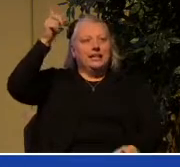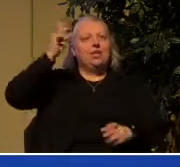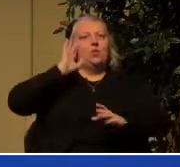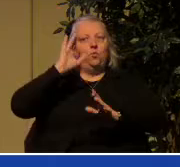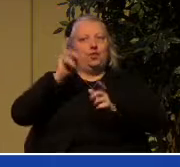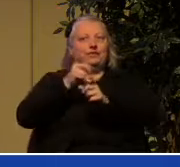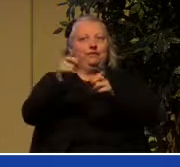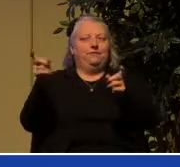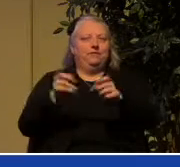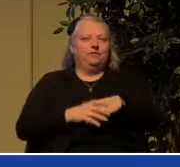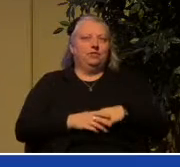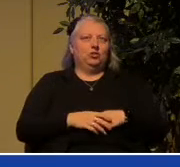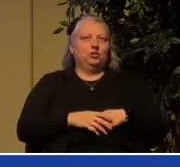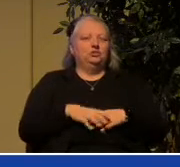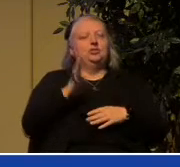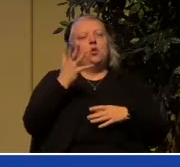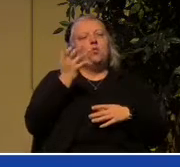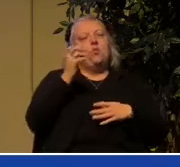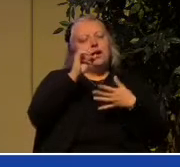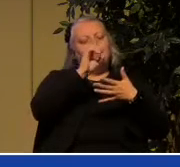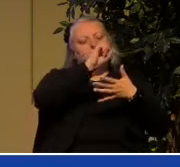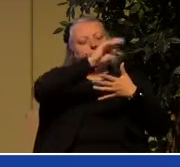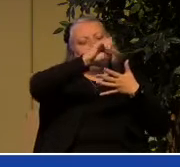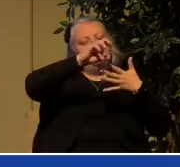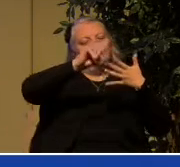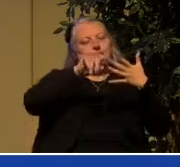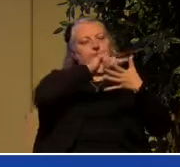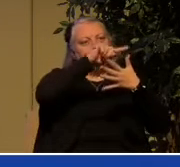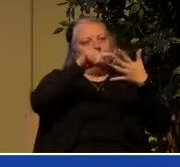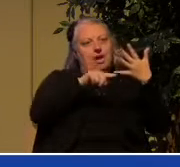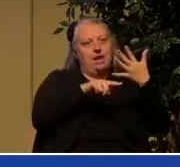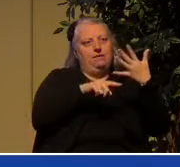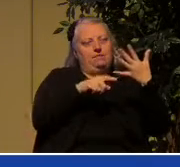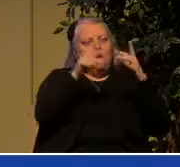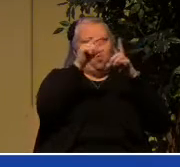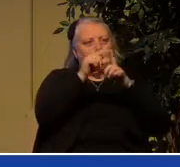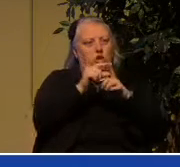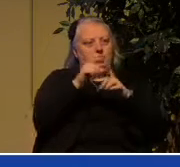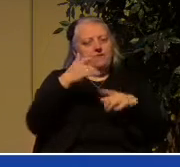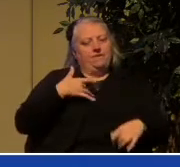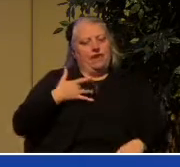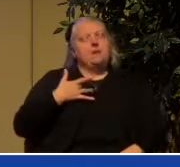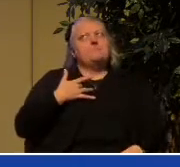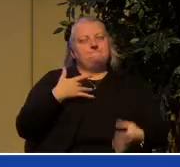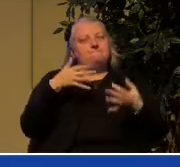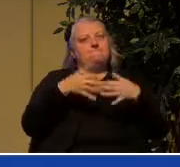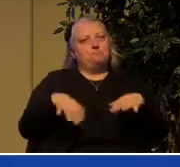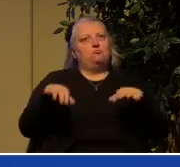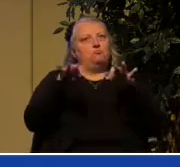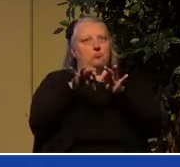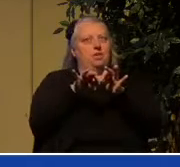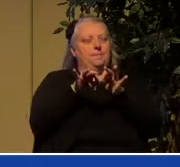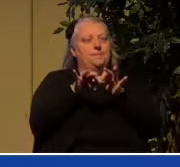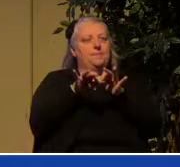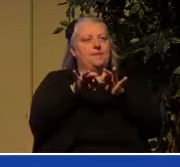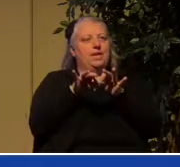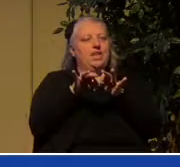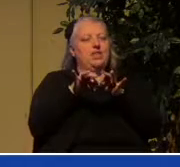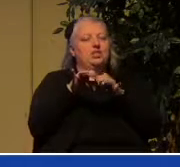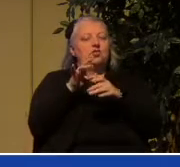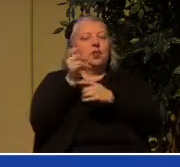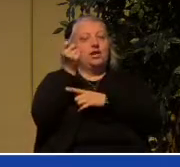highlight five words that I think are significant in capturing this